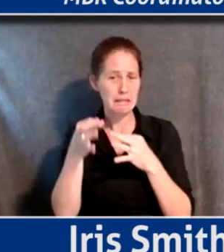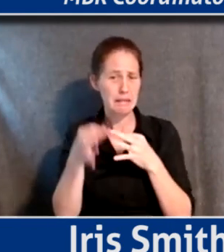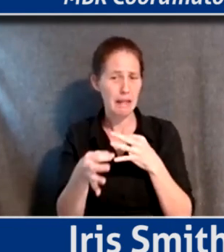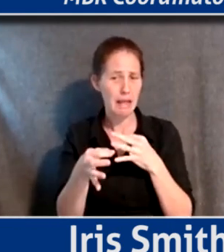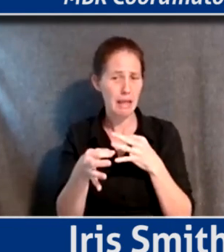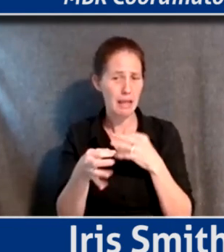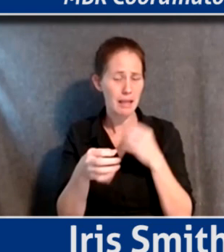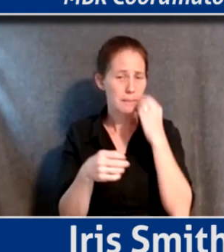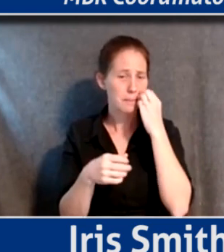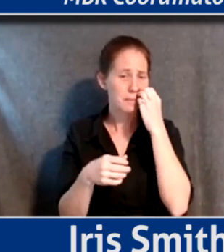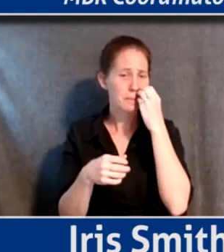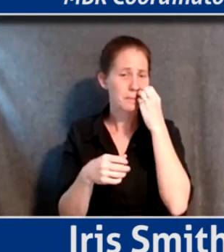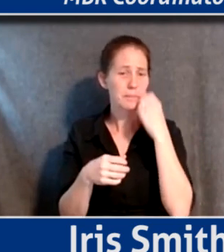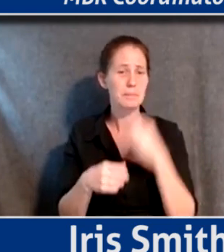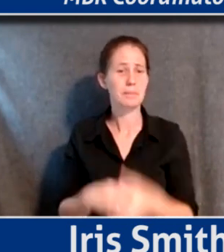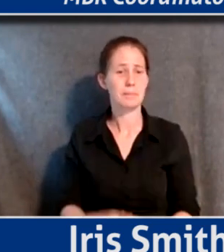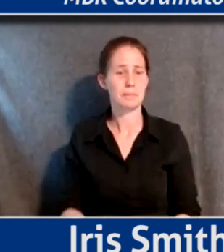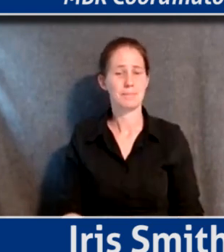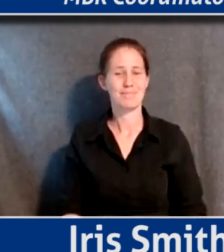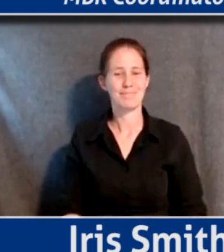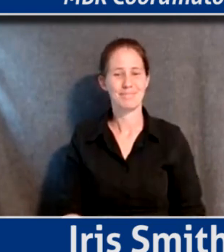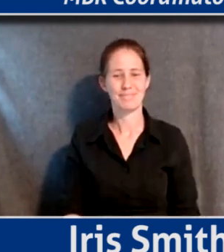here. Okay.